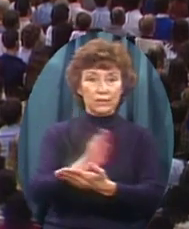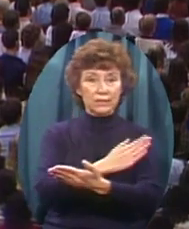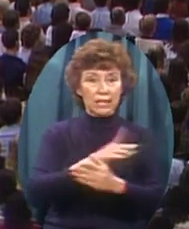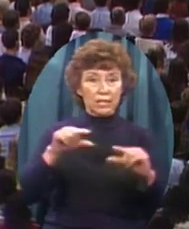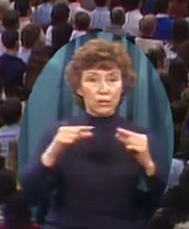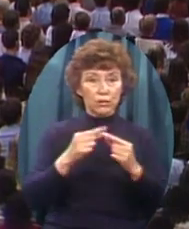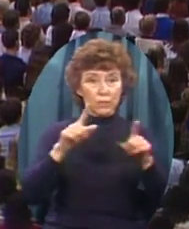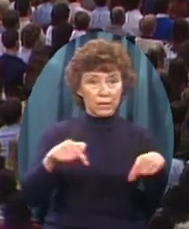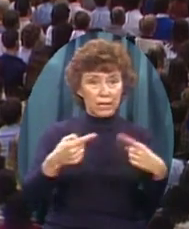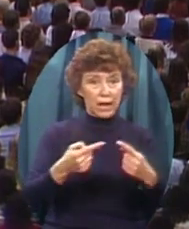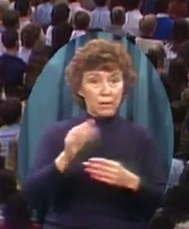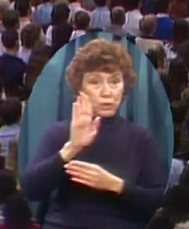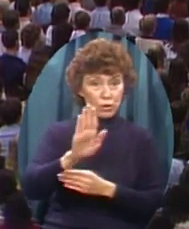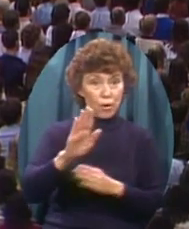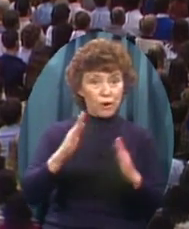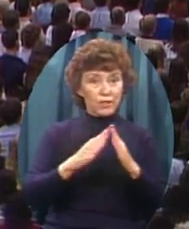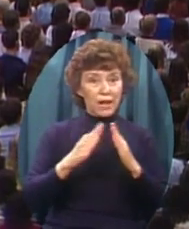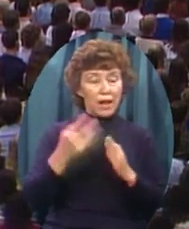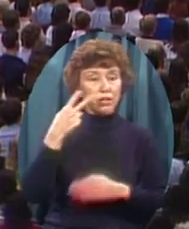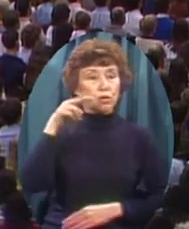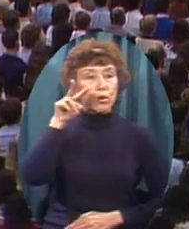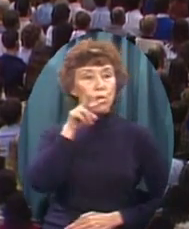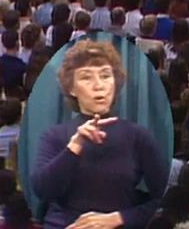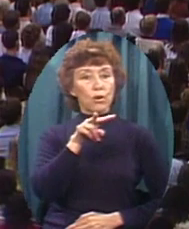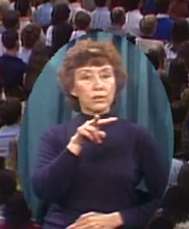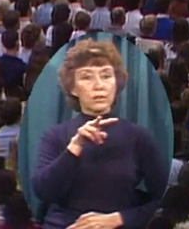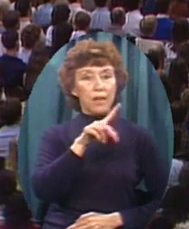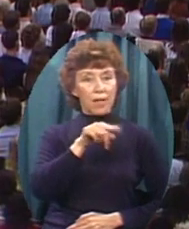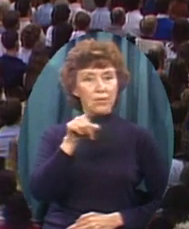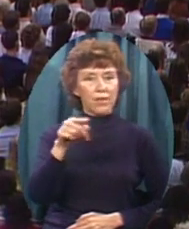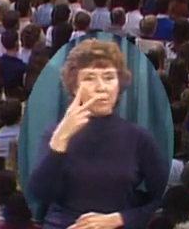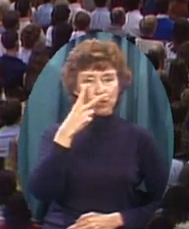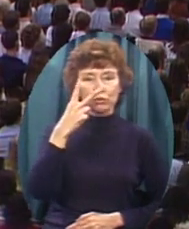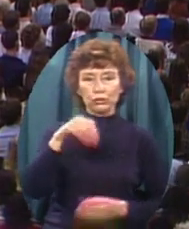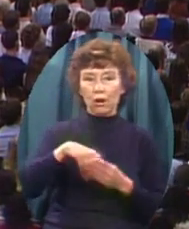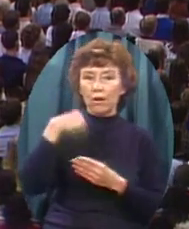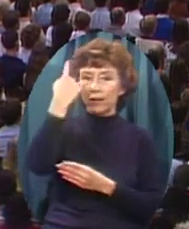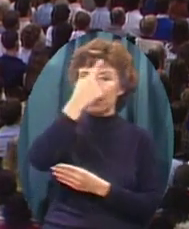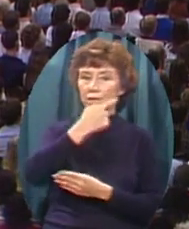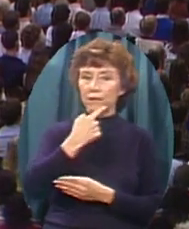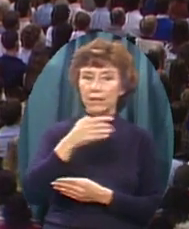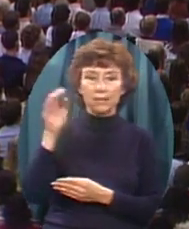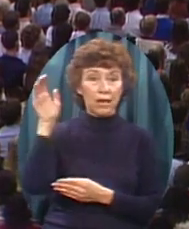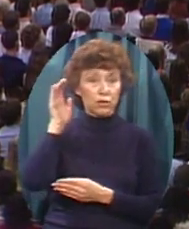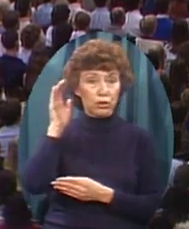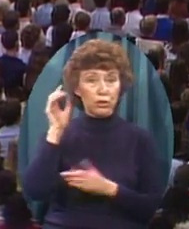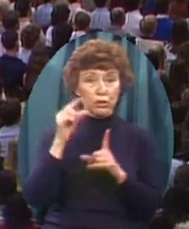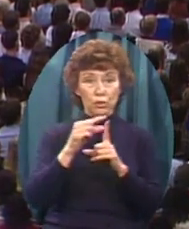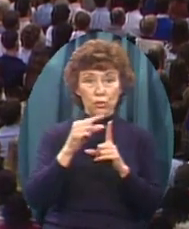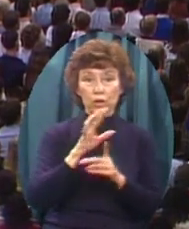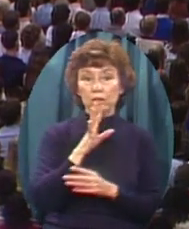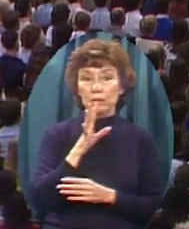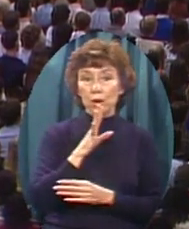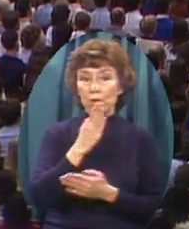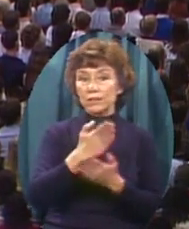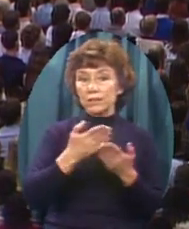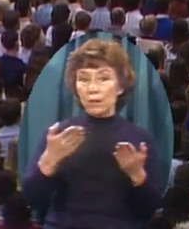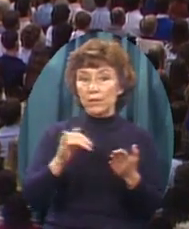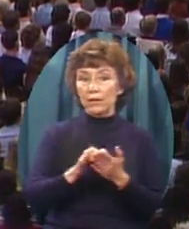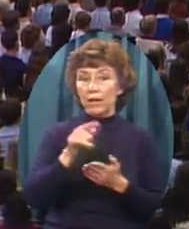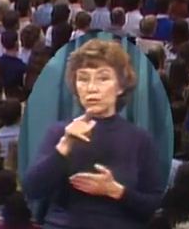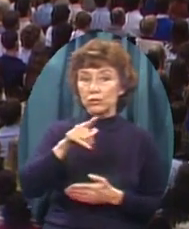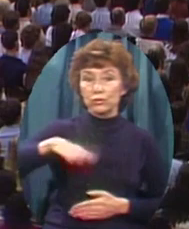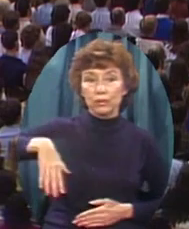Or to your town And you looked up On that platform And you saw in their faces And heard in their words Something you didn't have